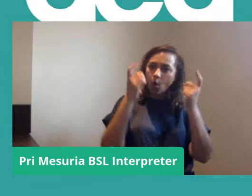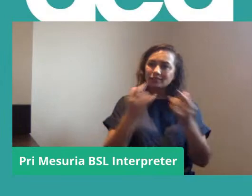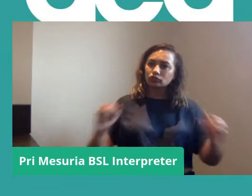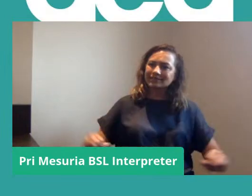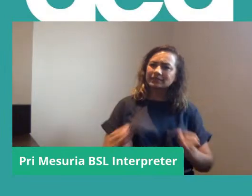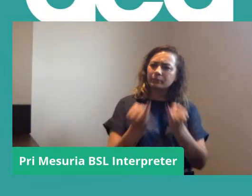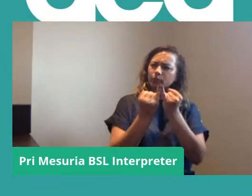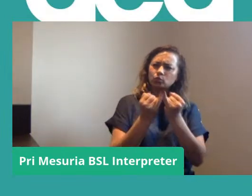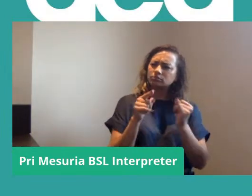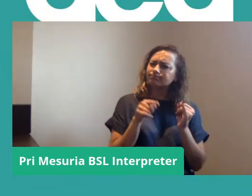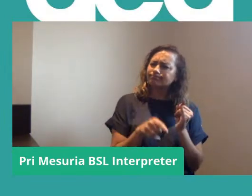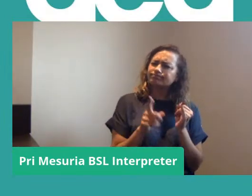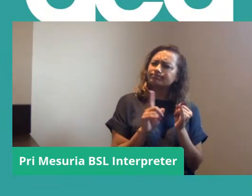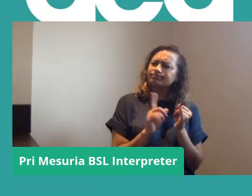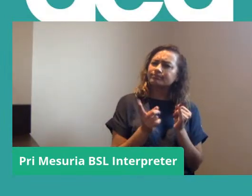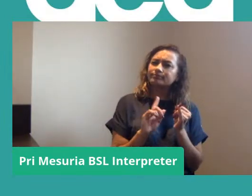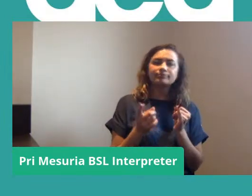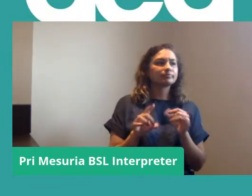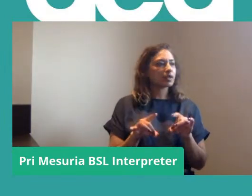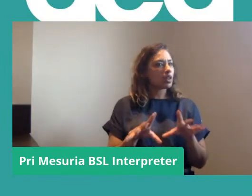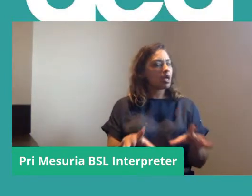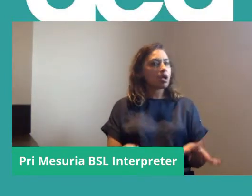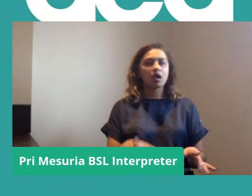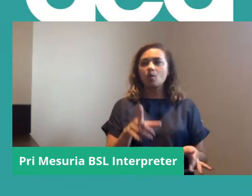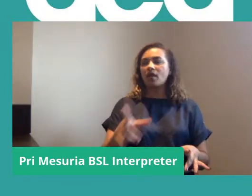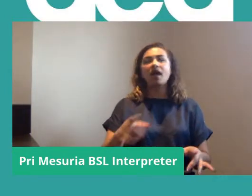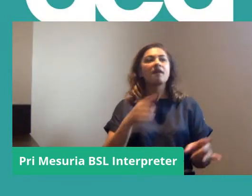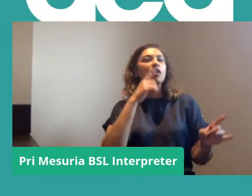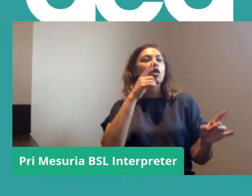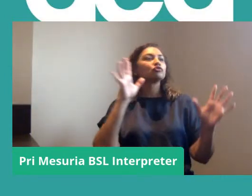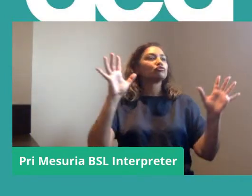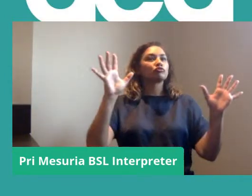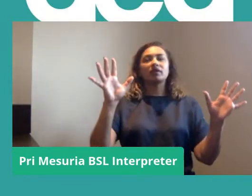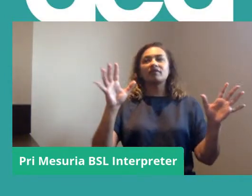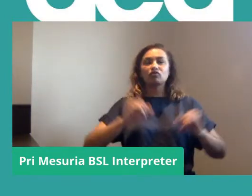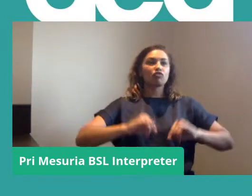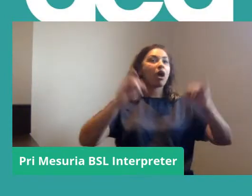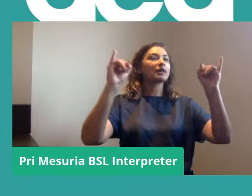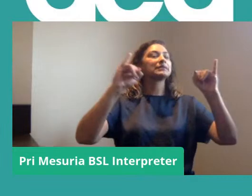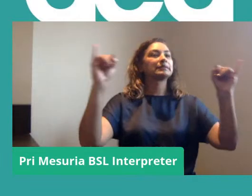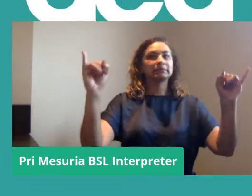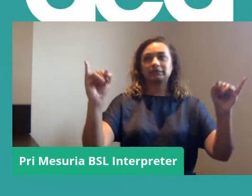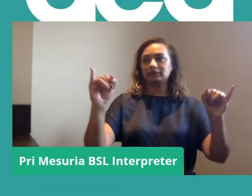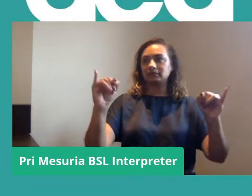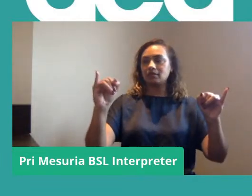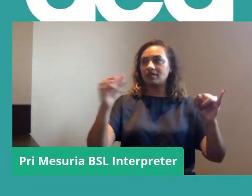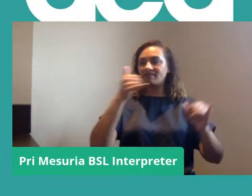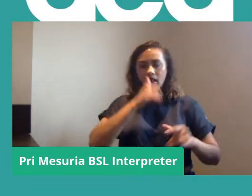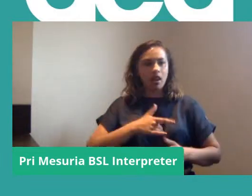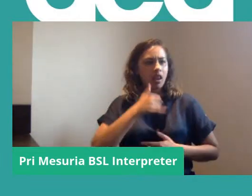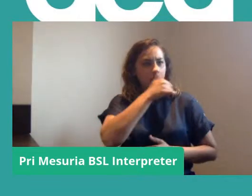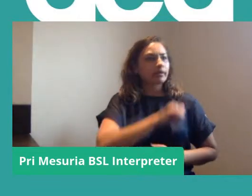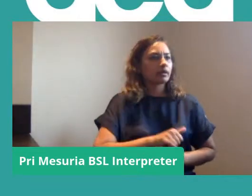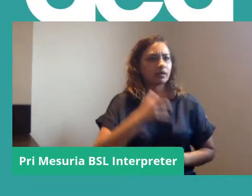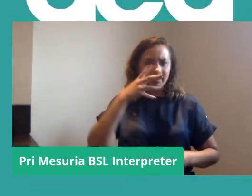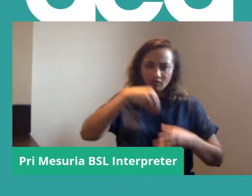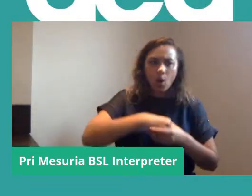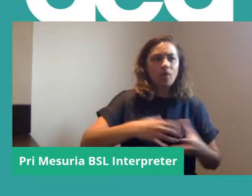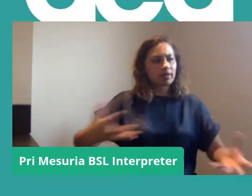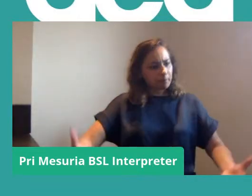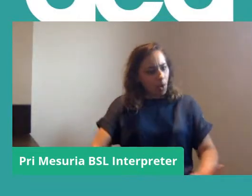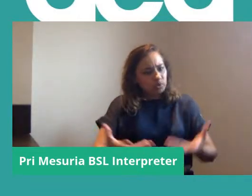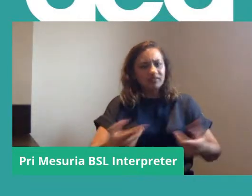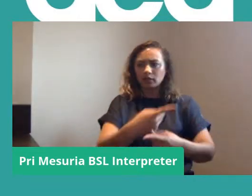was that it was almost like we had the luxury of a crisis with which we were able to really motivate